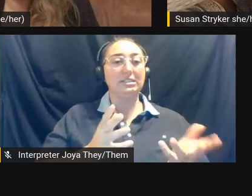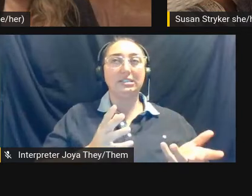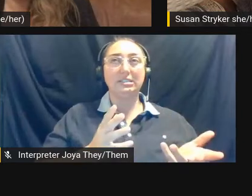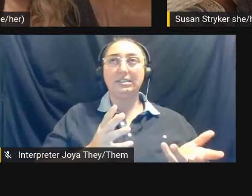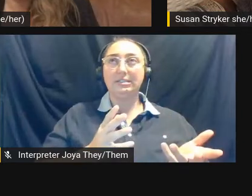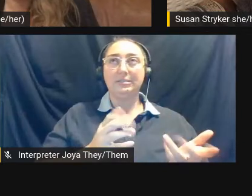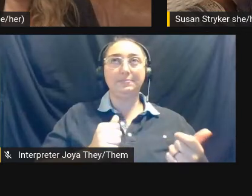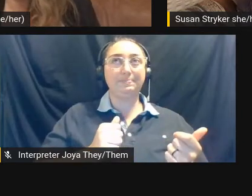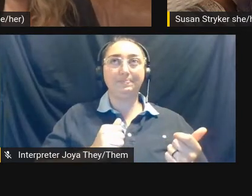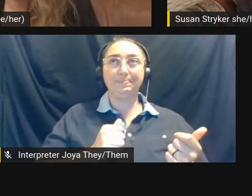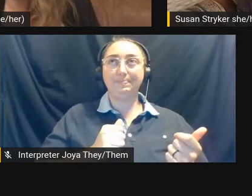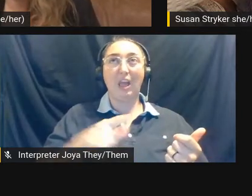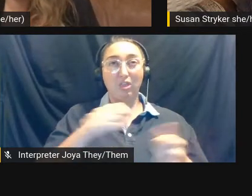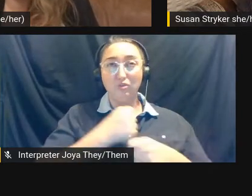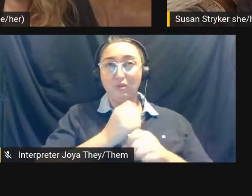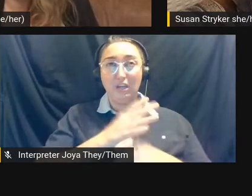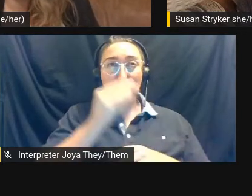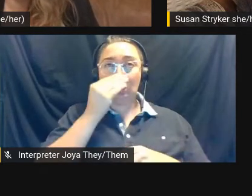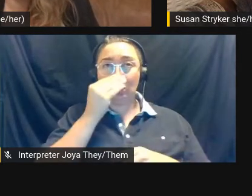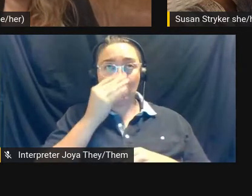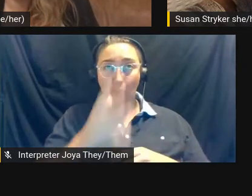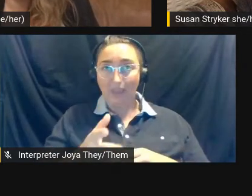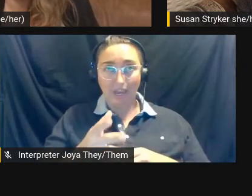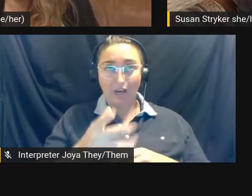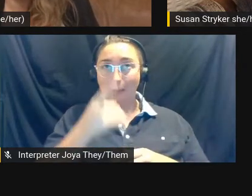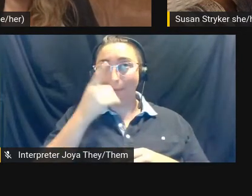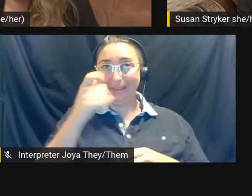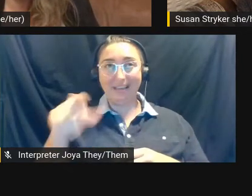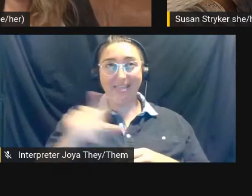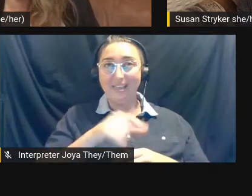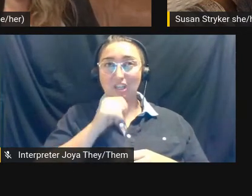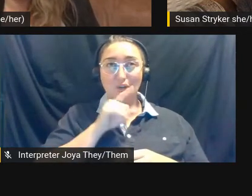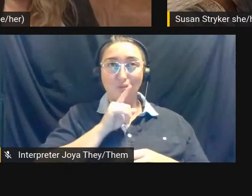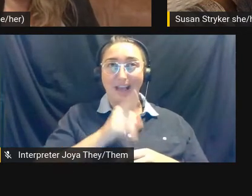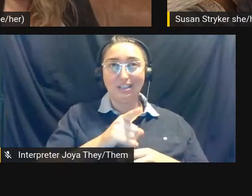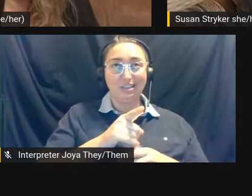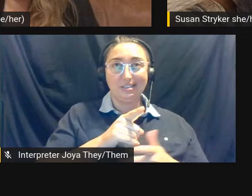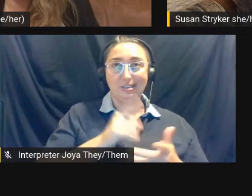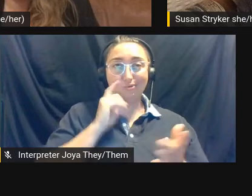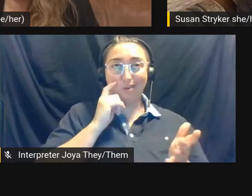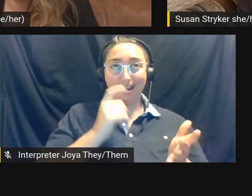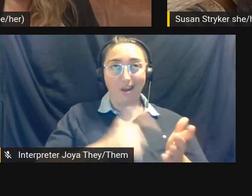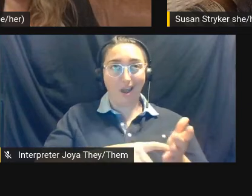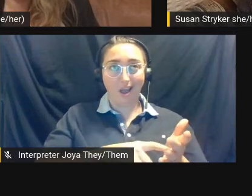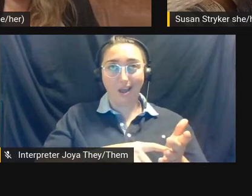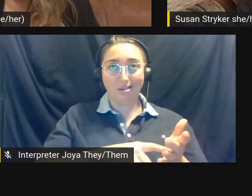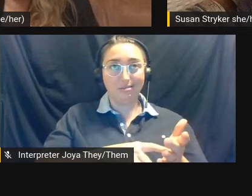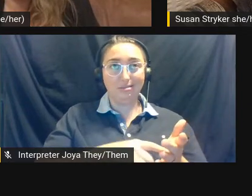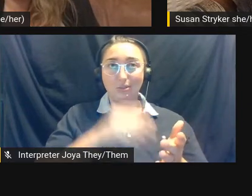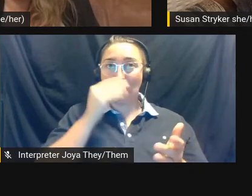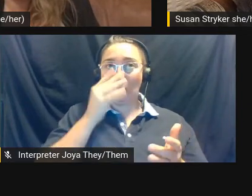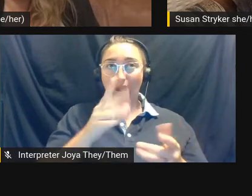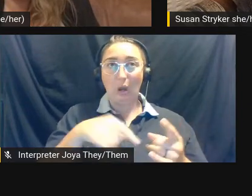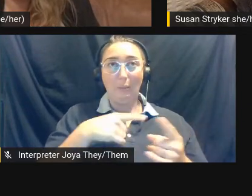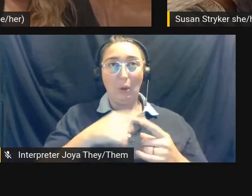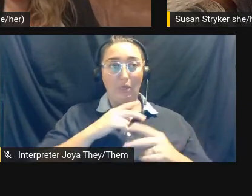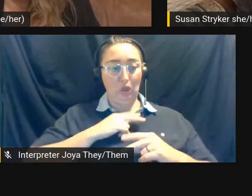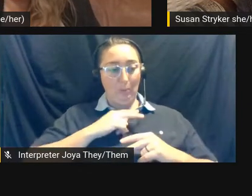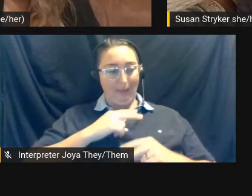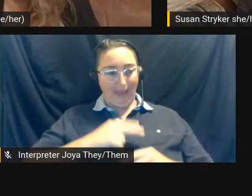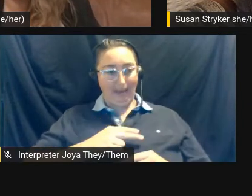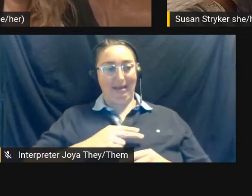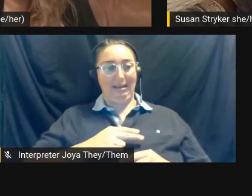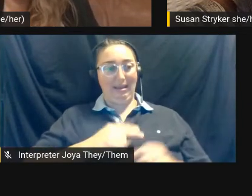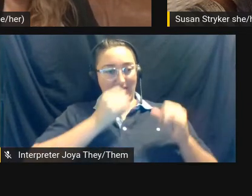that the creators don't care because they don't actually even recognize or care about the humanity of the characters they're